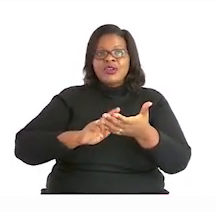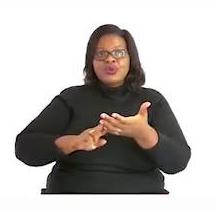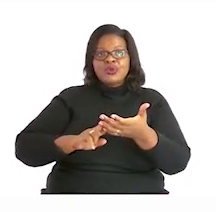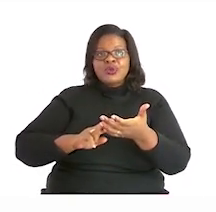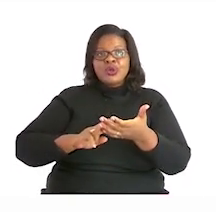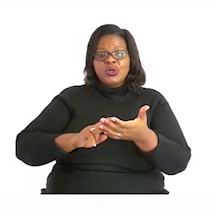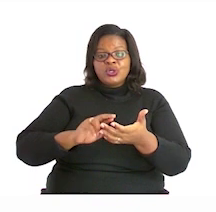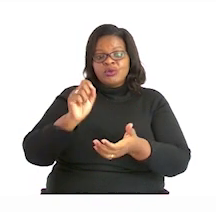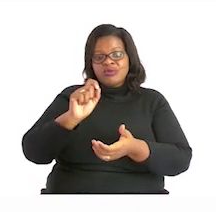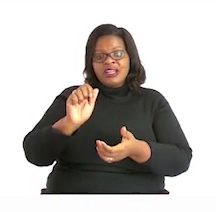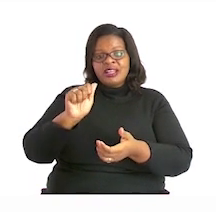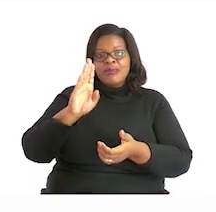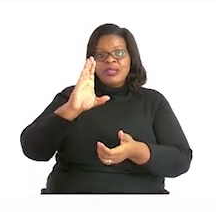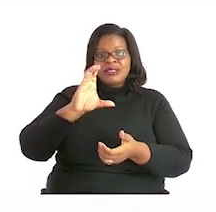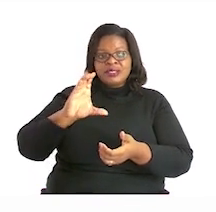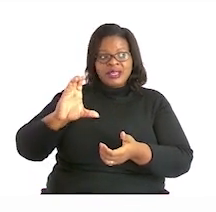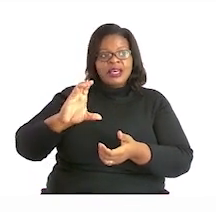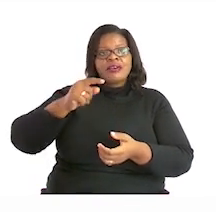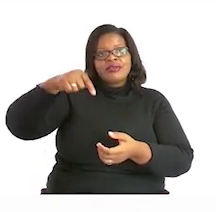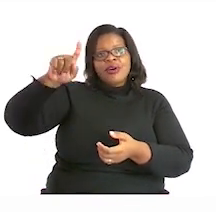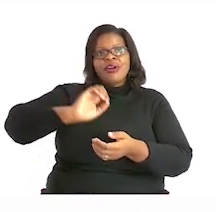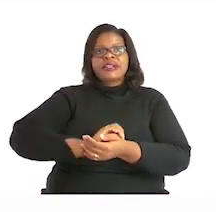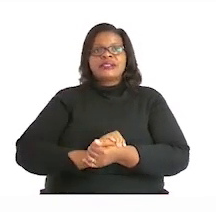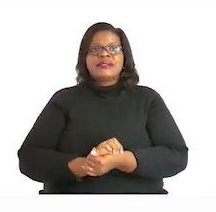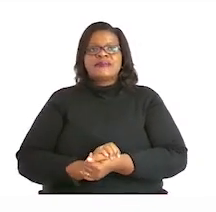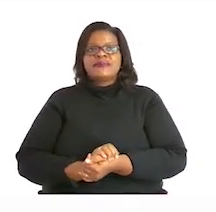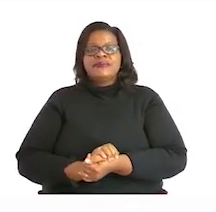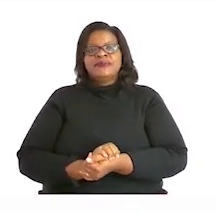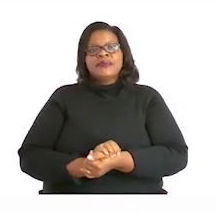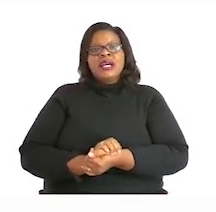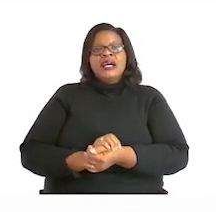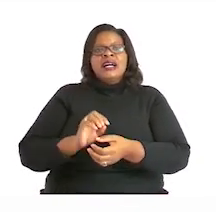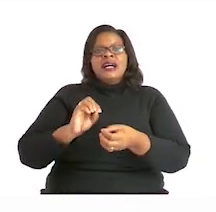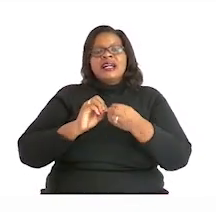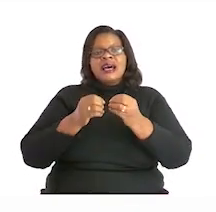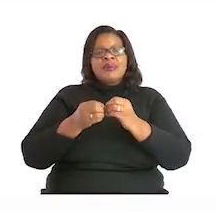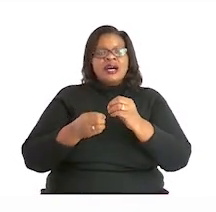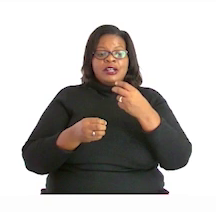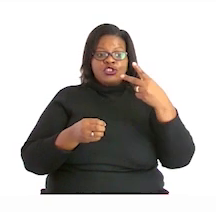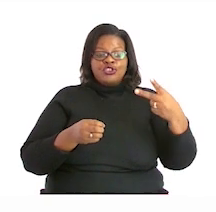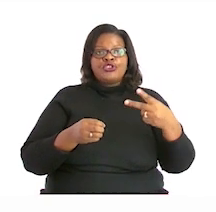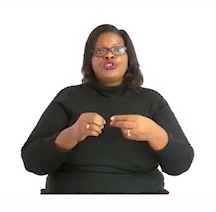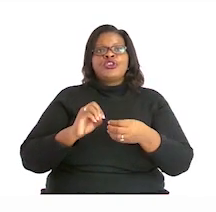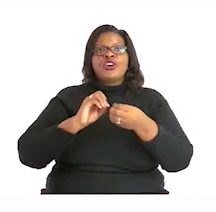for spelling. Number two, write 505 in digits.